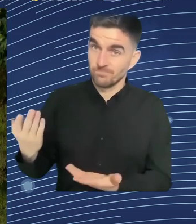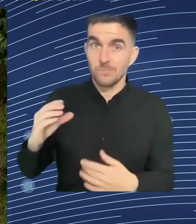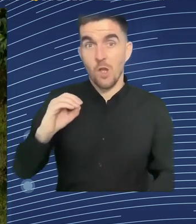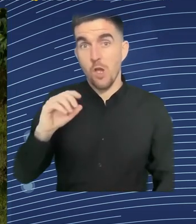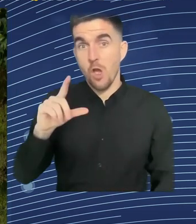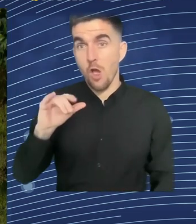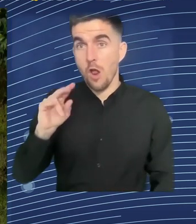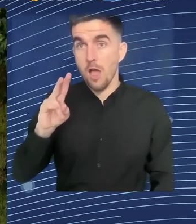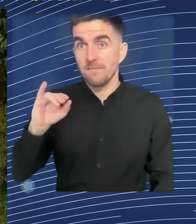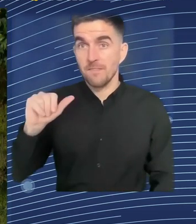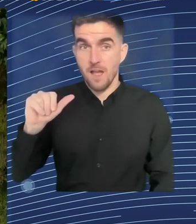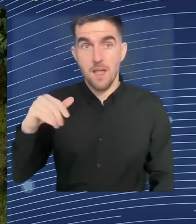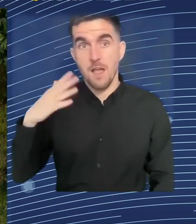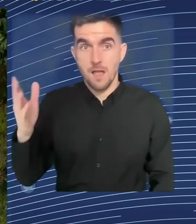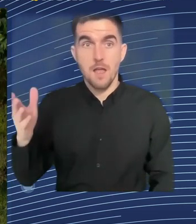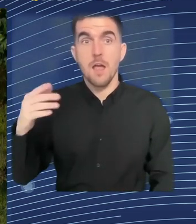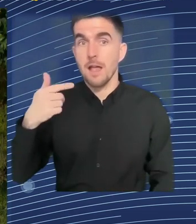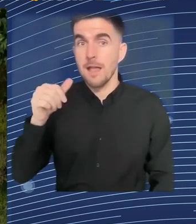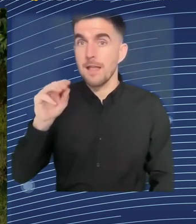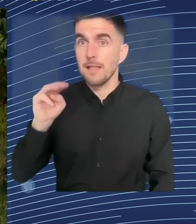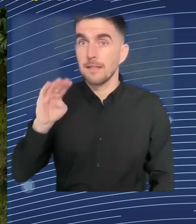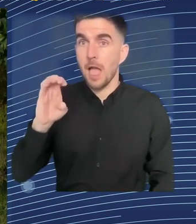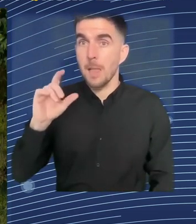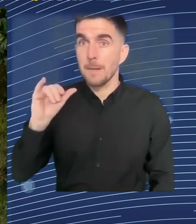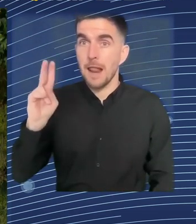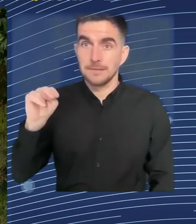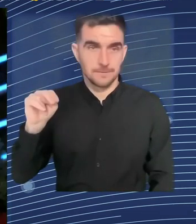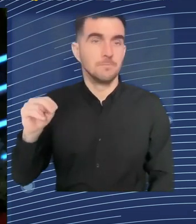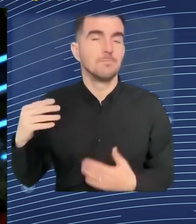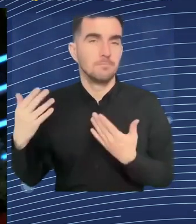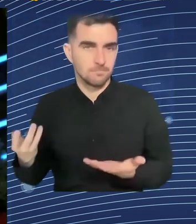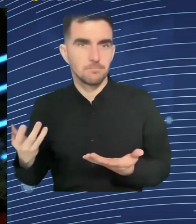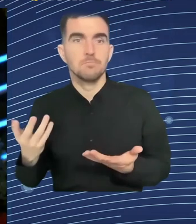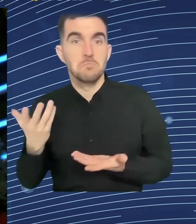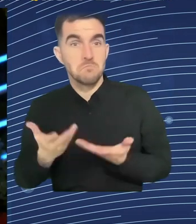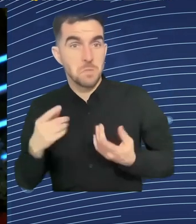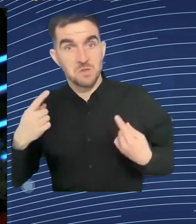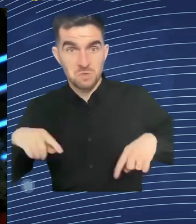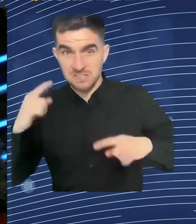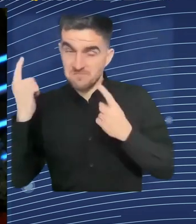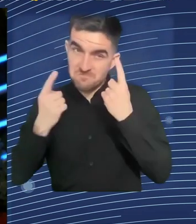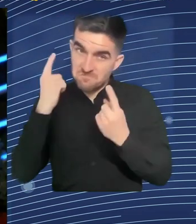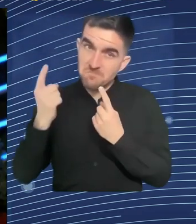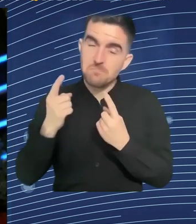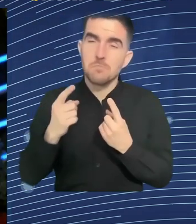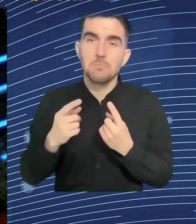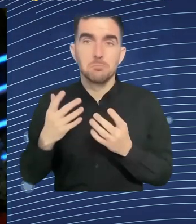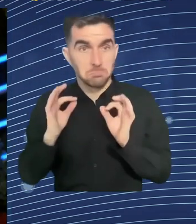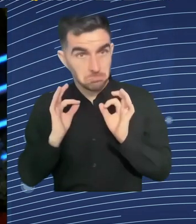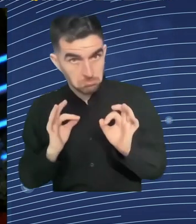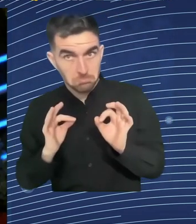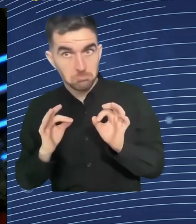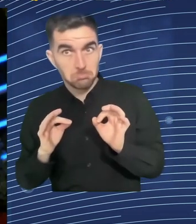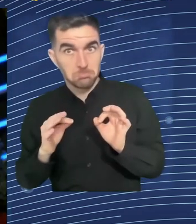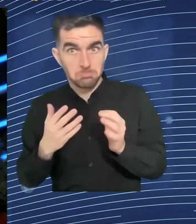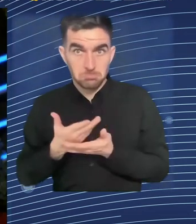ethical by design. Your answer as an ethicist. So as an ethicist, ethics is a two-sided tool.